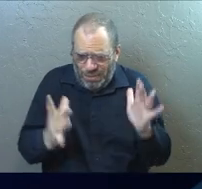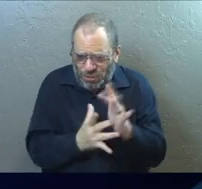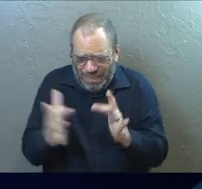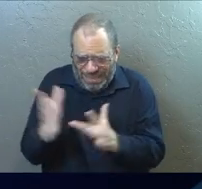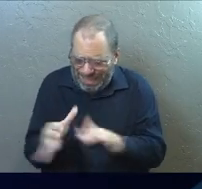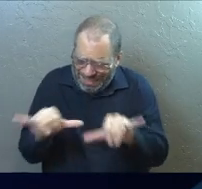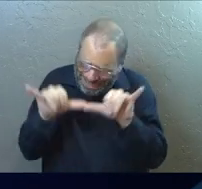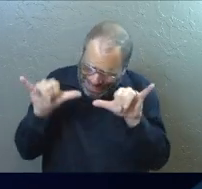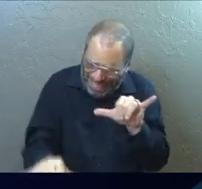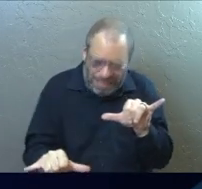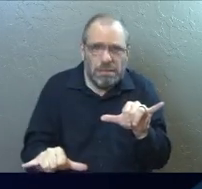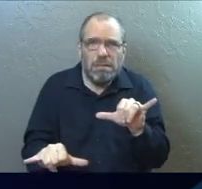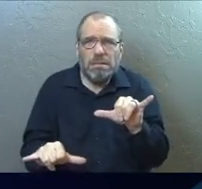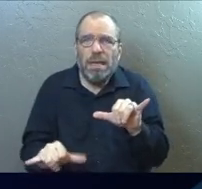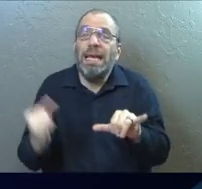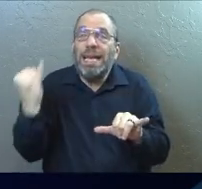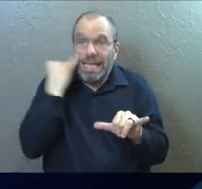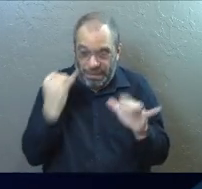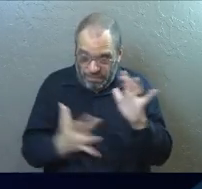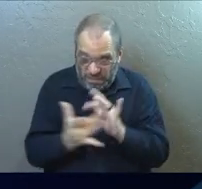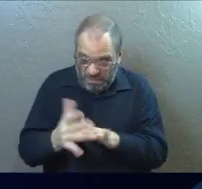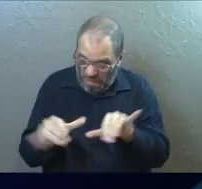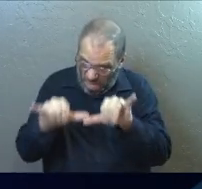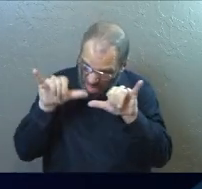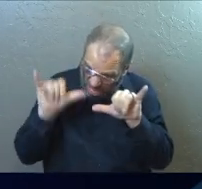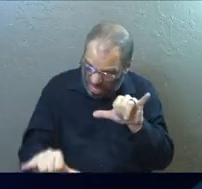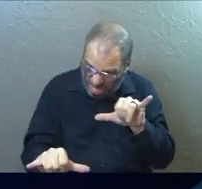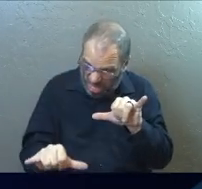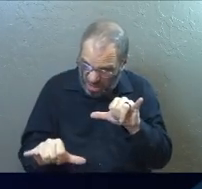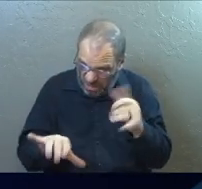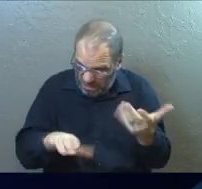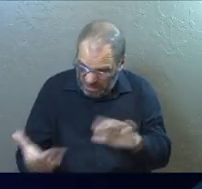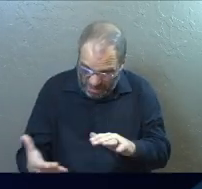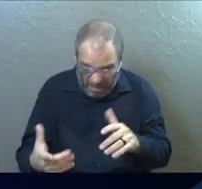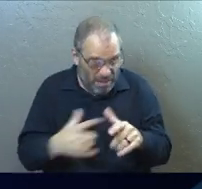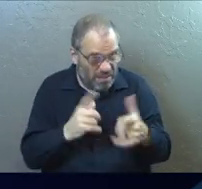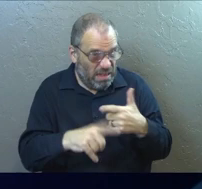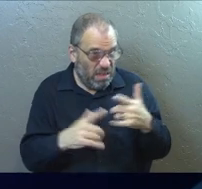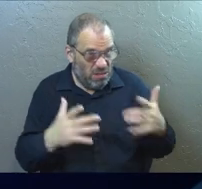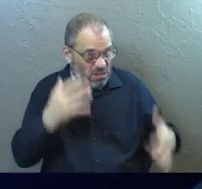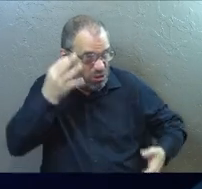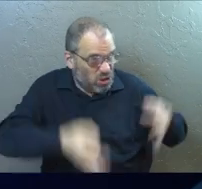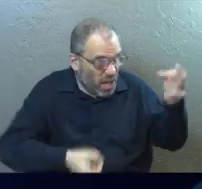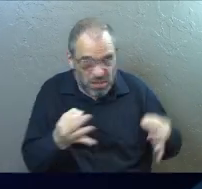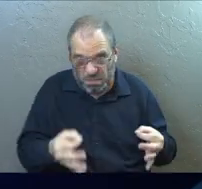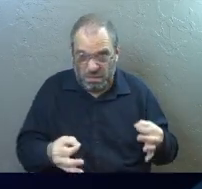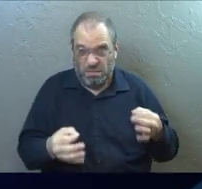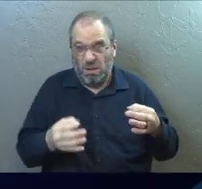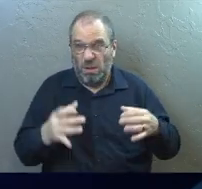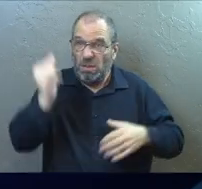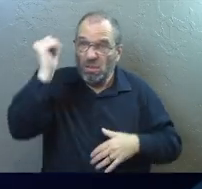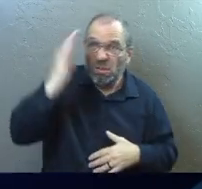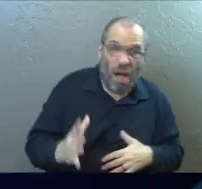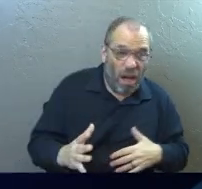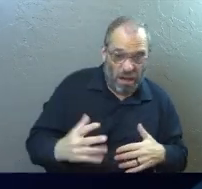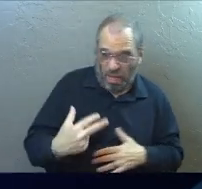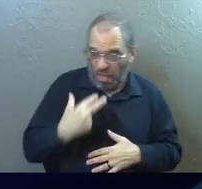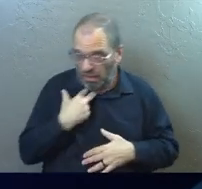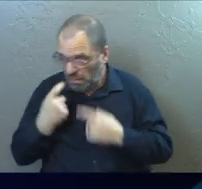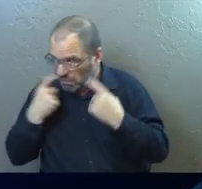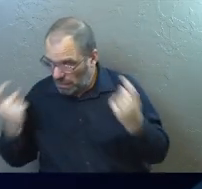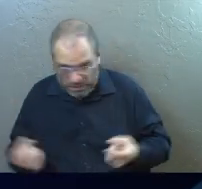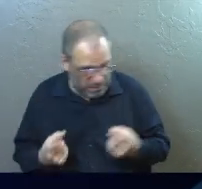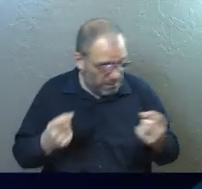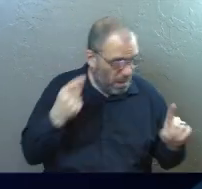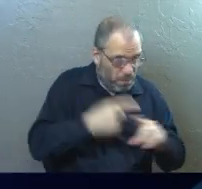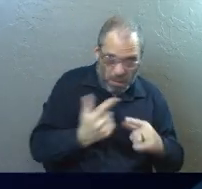Christ hadn't been raised from the dead? If Christ hasn't been raised from the dead, then that means there's no judgment. We're not sure about God. We're stuck in our